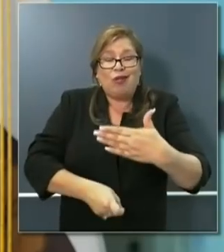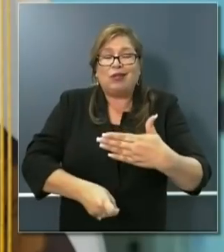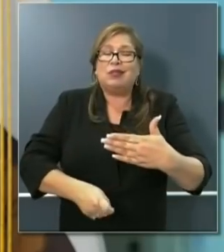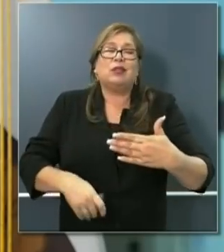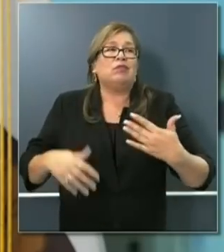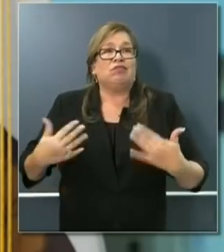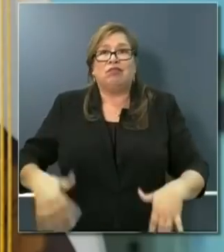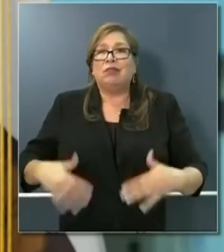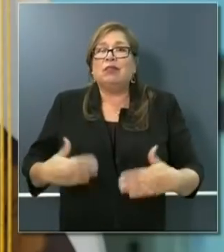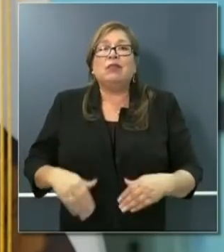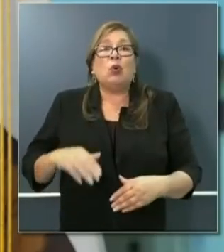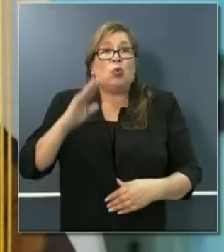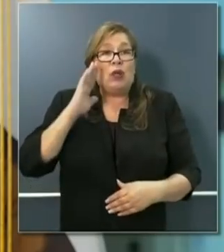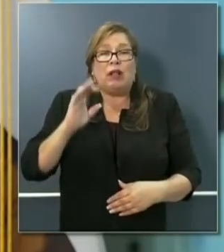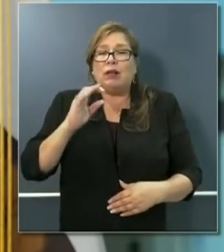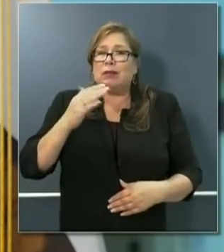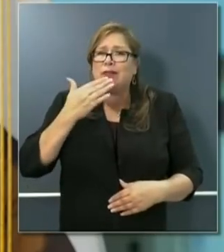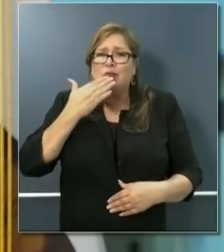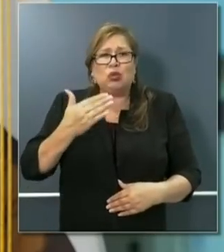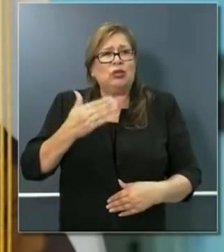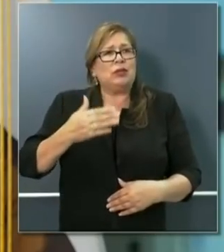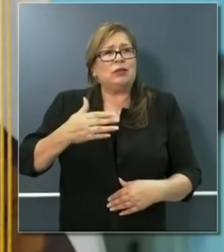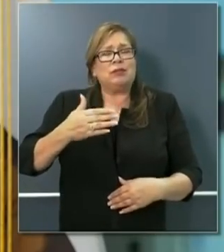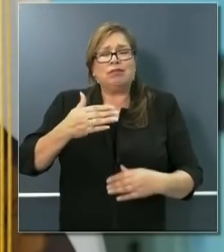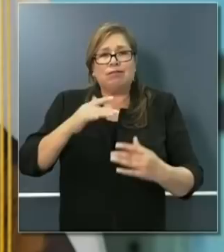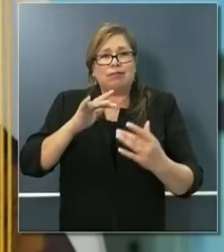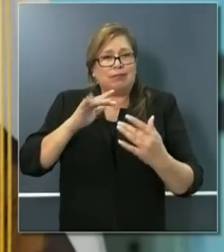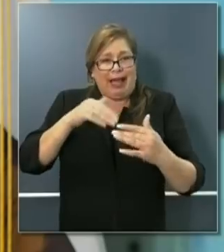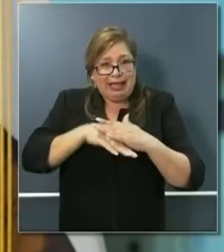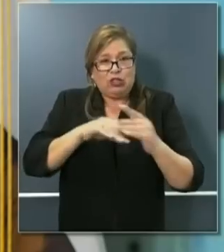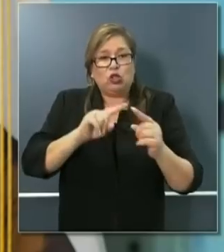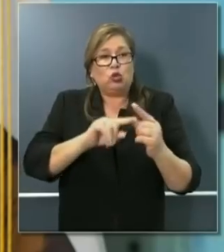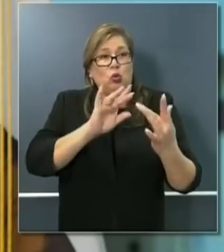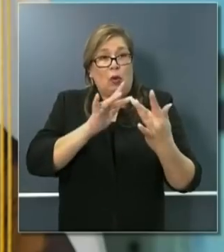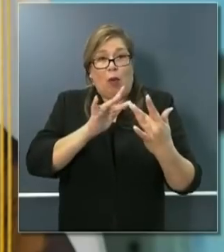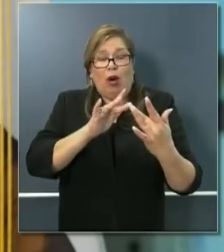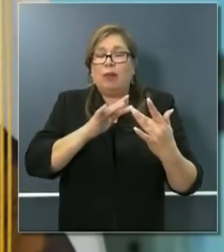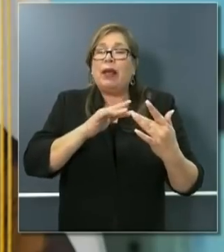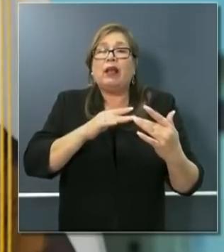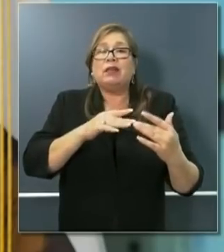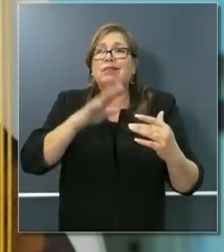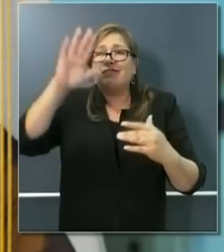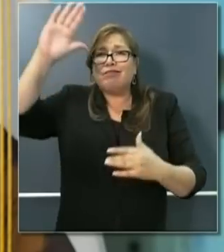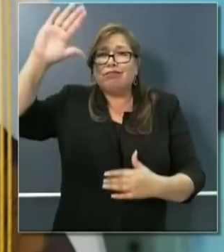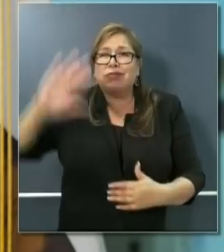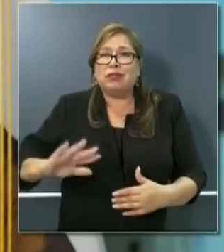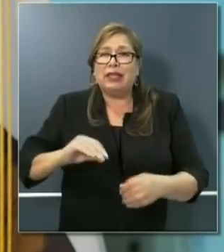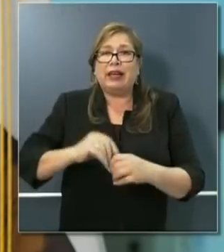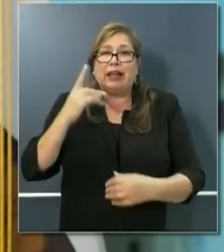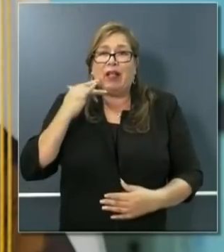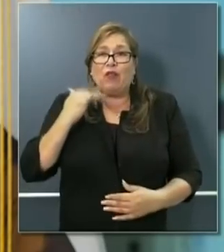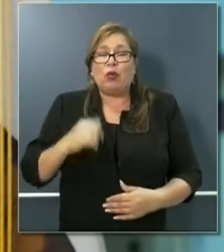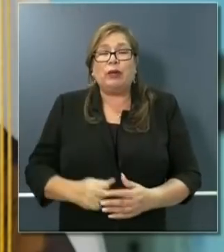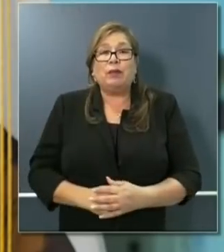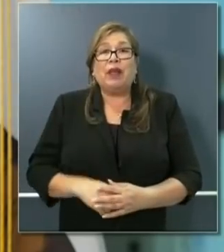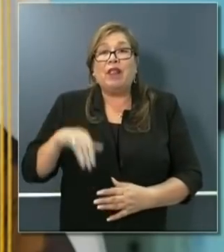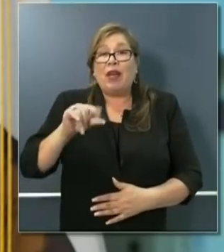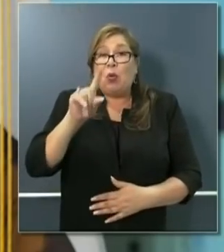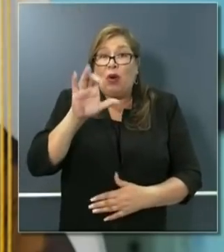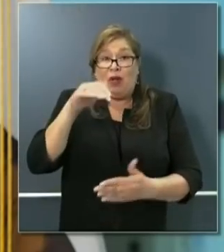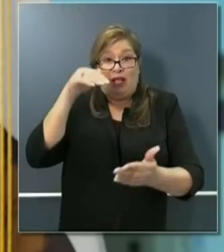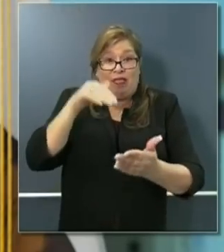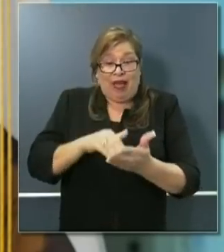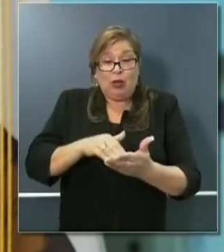access to broadband throughout the state of California. Those 100,000 points